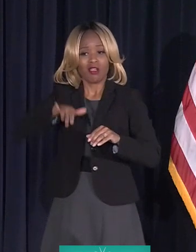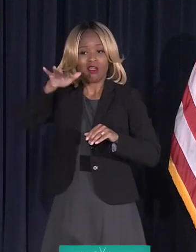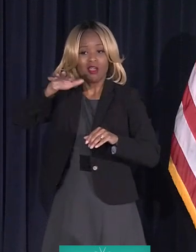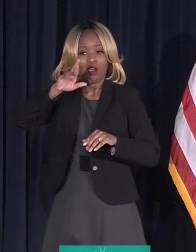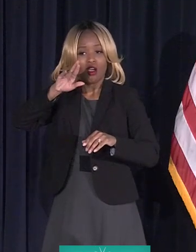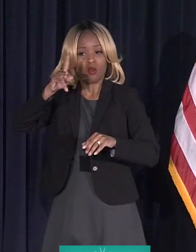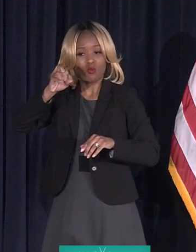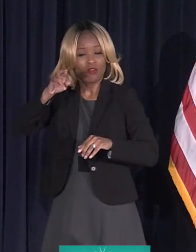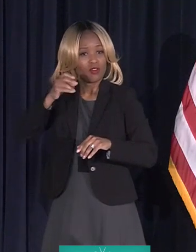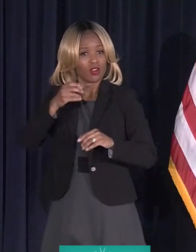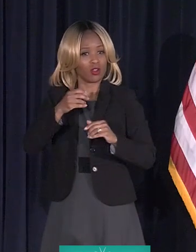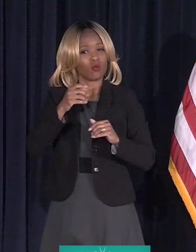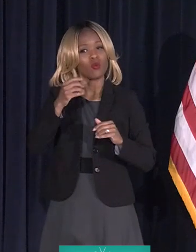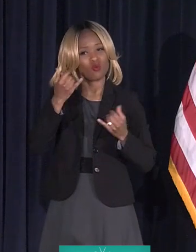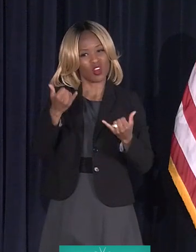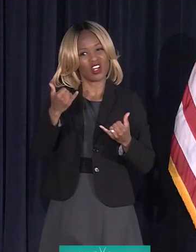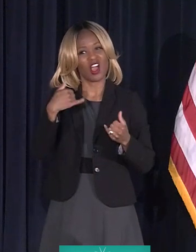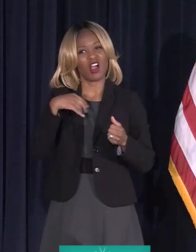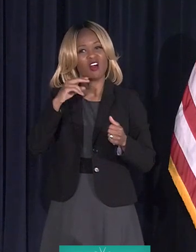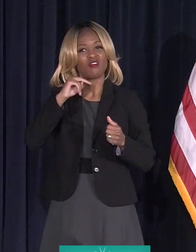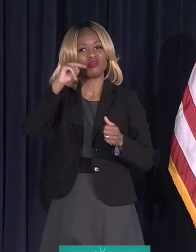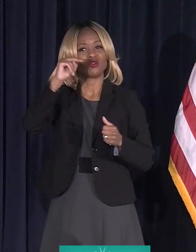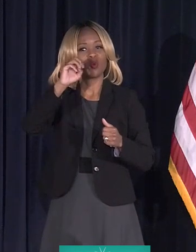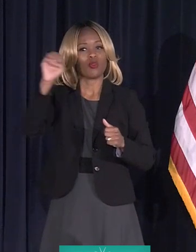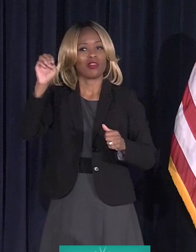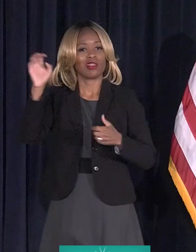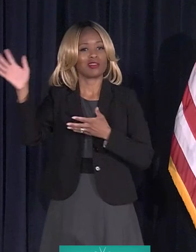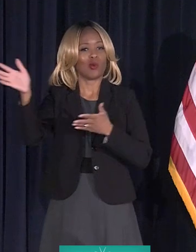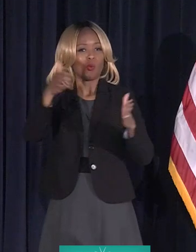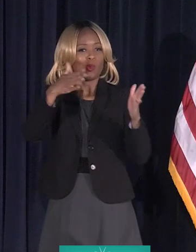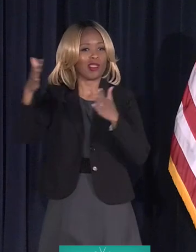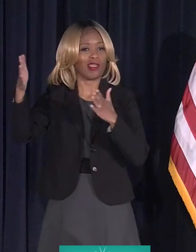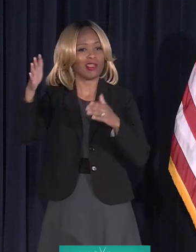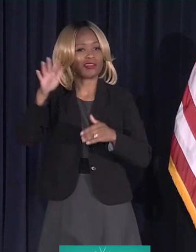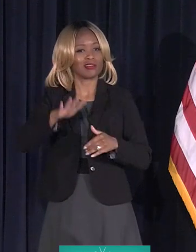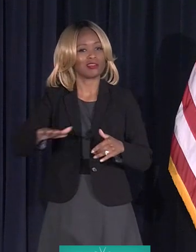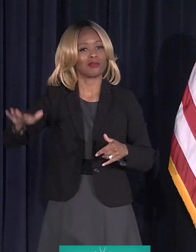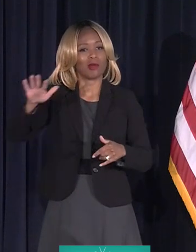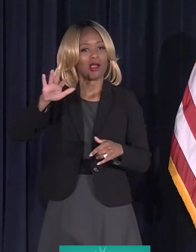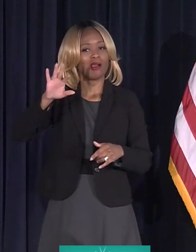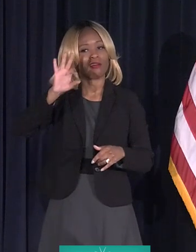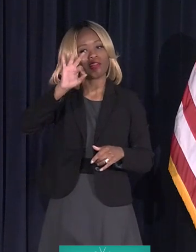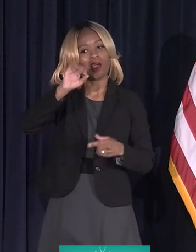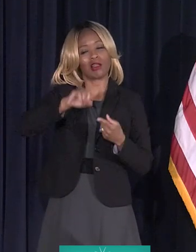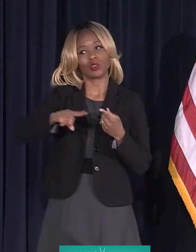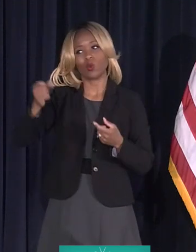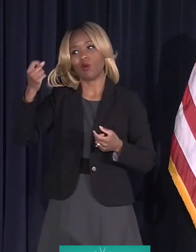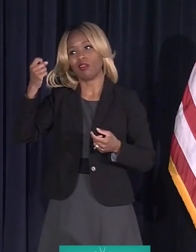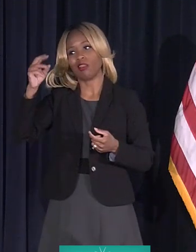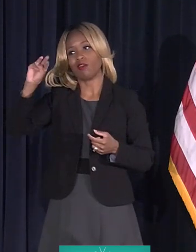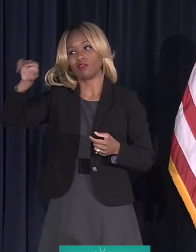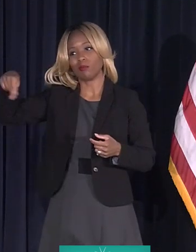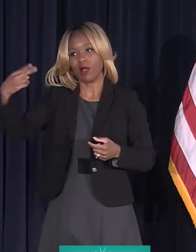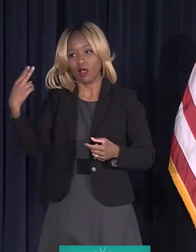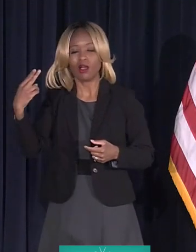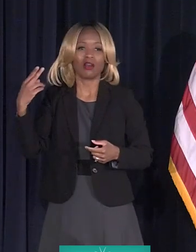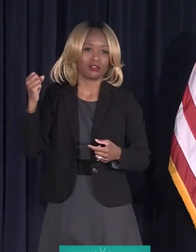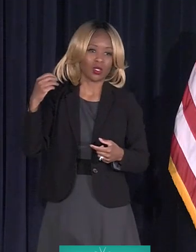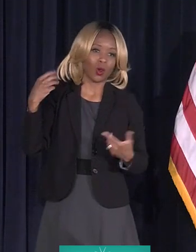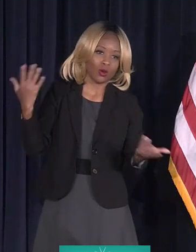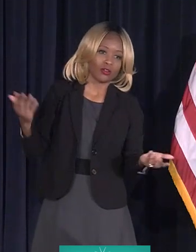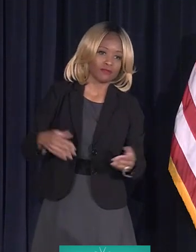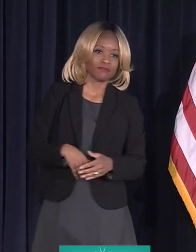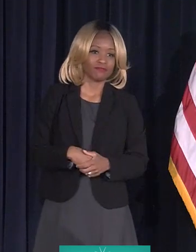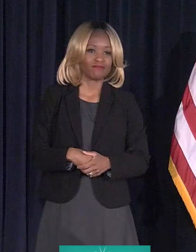Well, we've got northeast winds right now going about 9 to 11 miles an hour. That's a big deal.